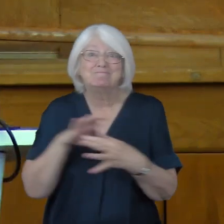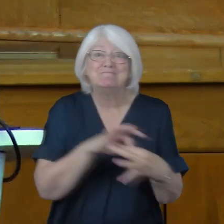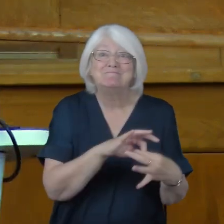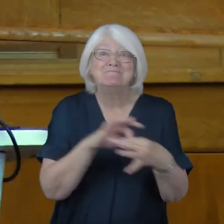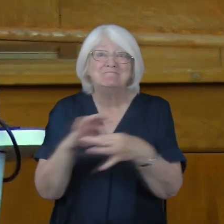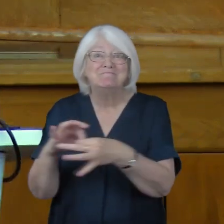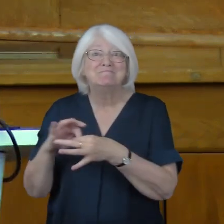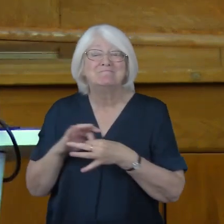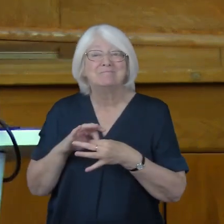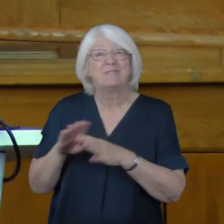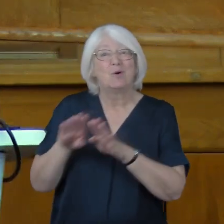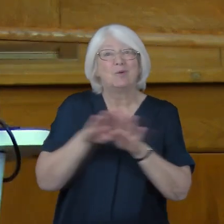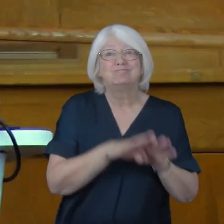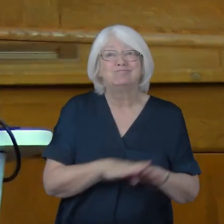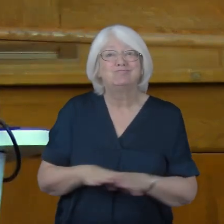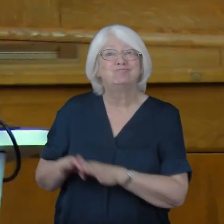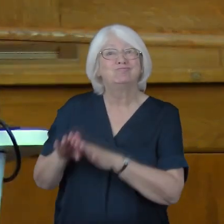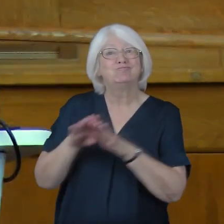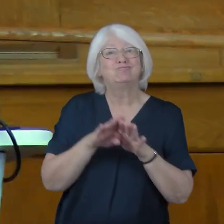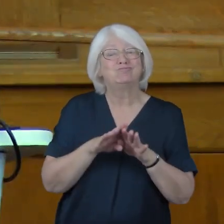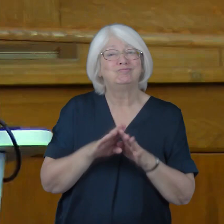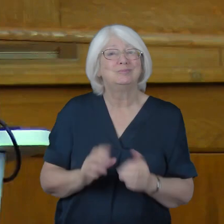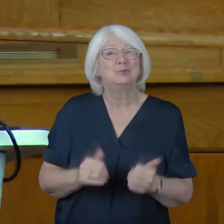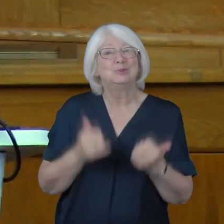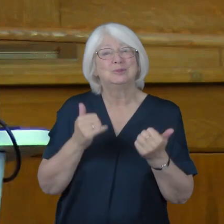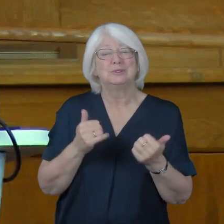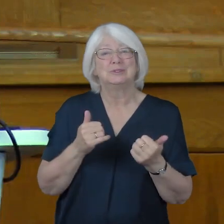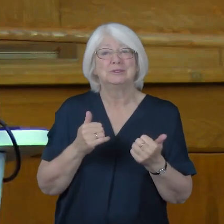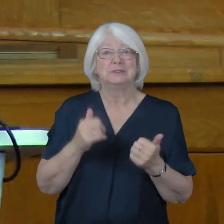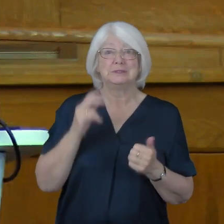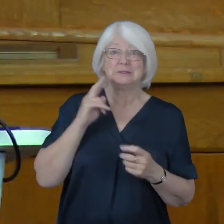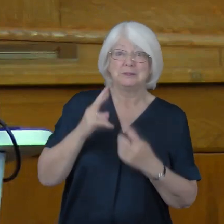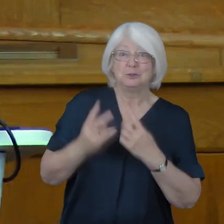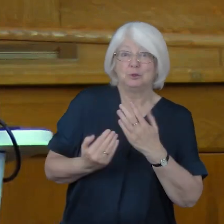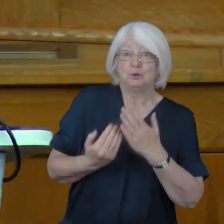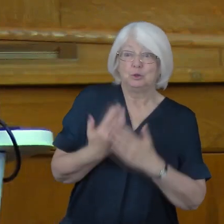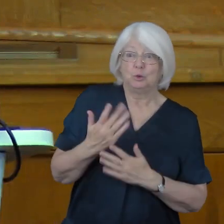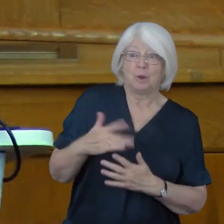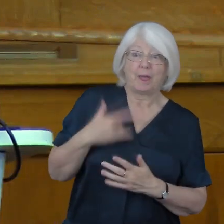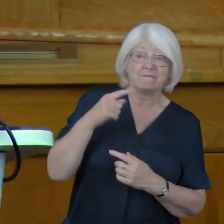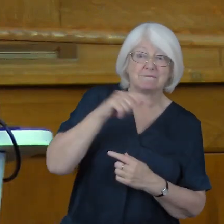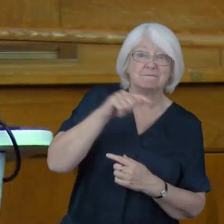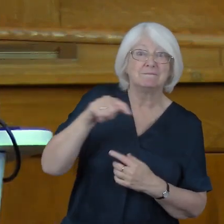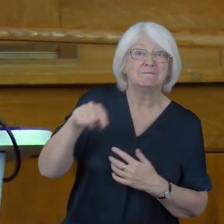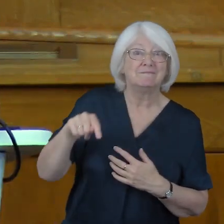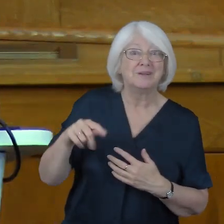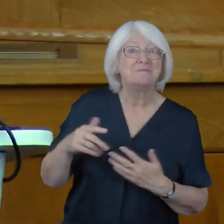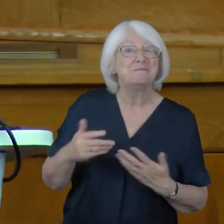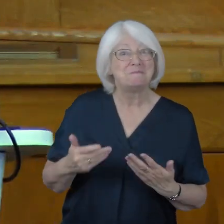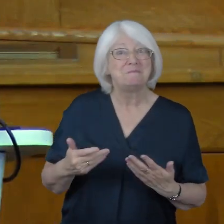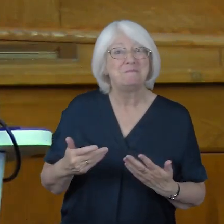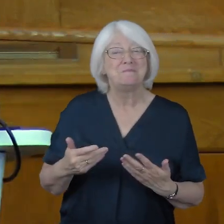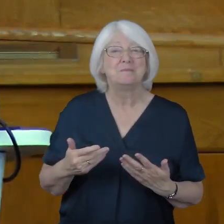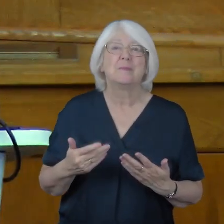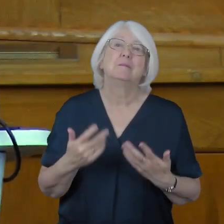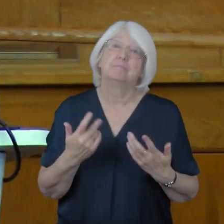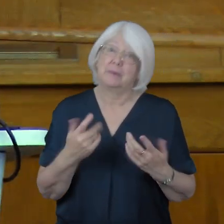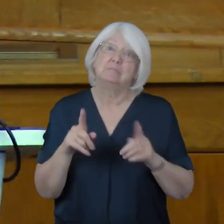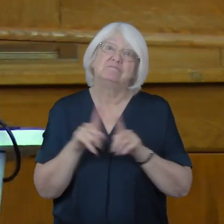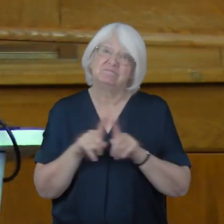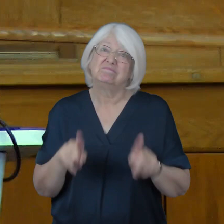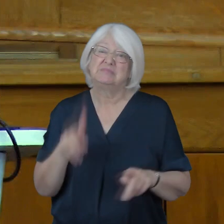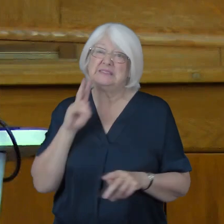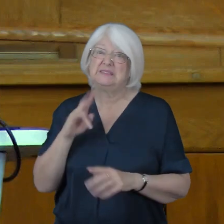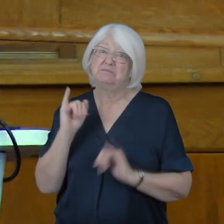good. We see new life being found across our nation. But we also see bad